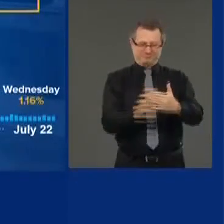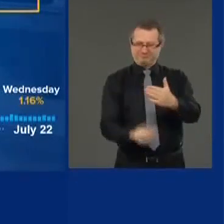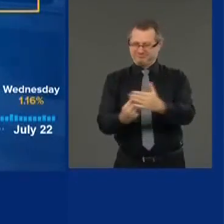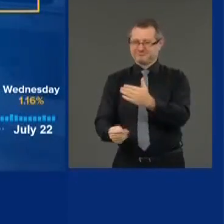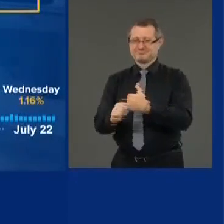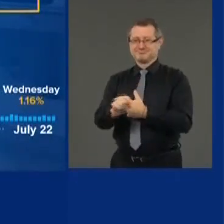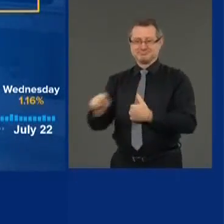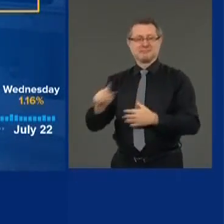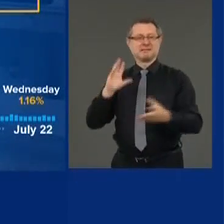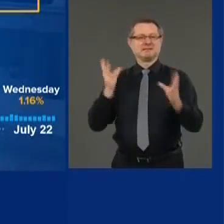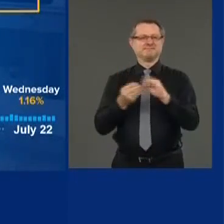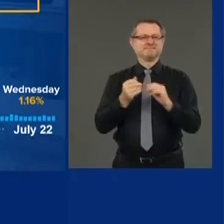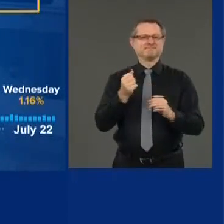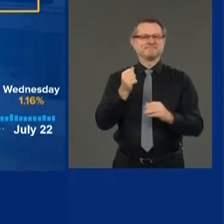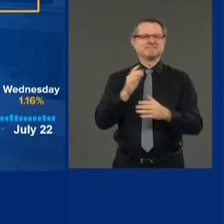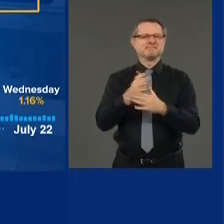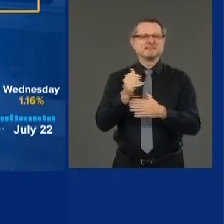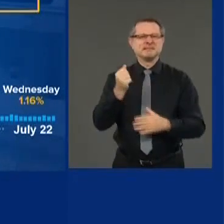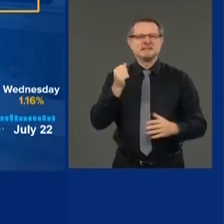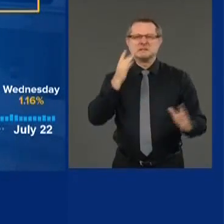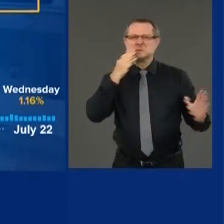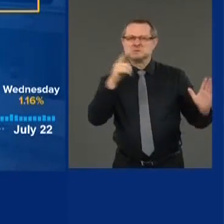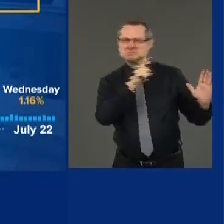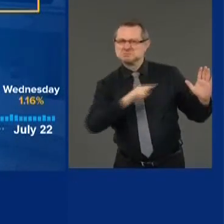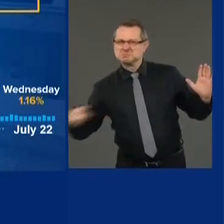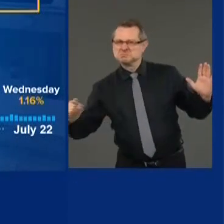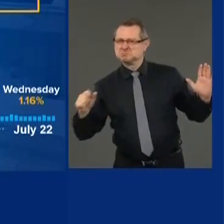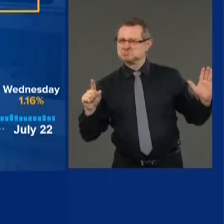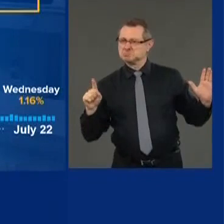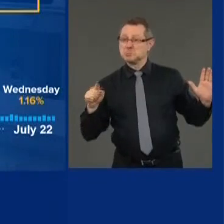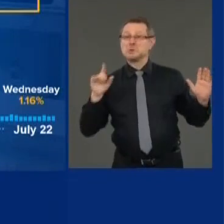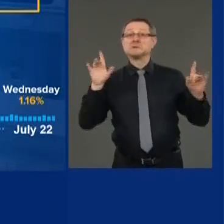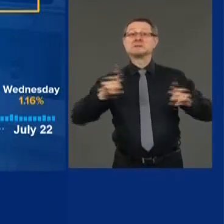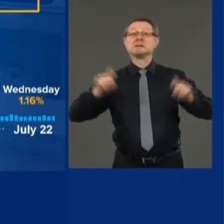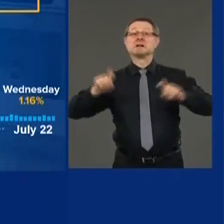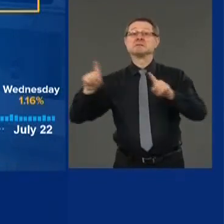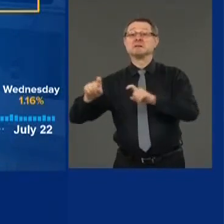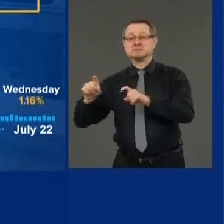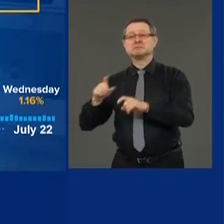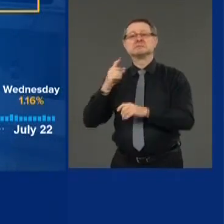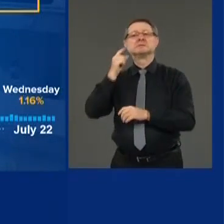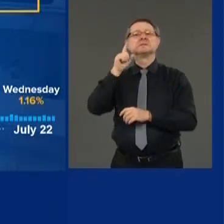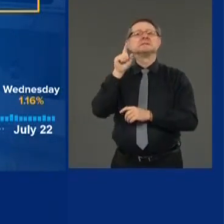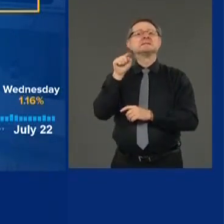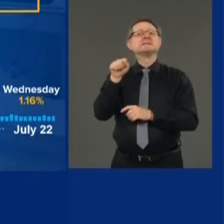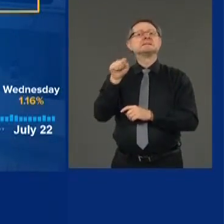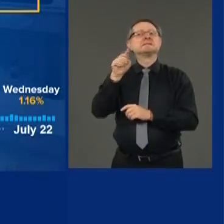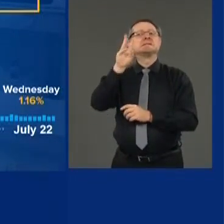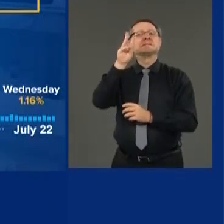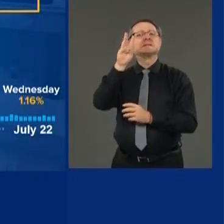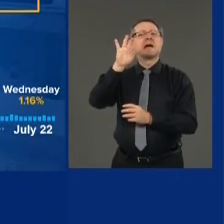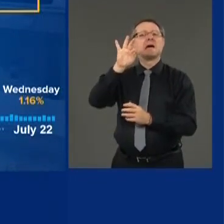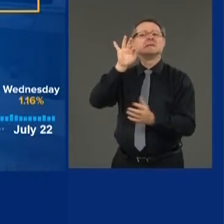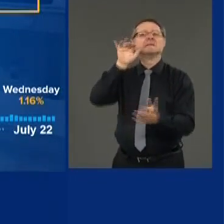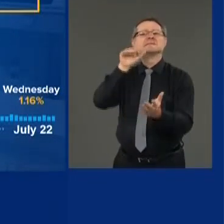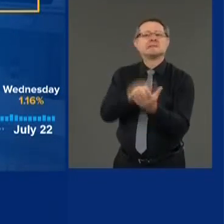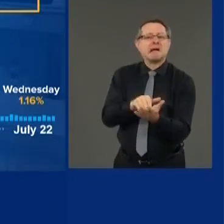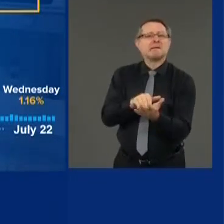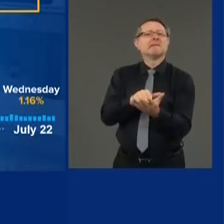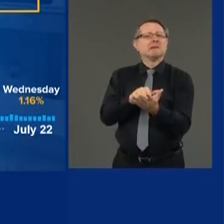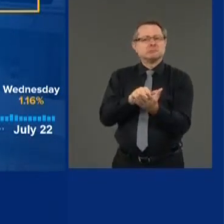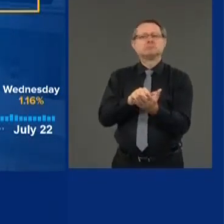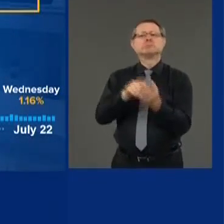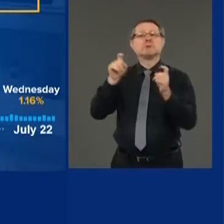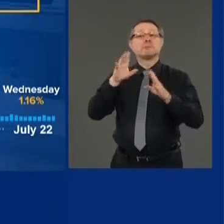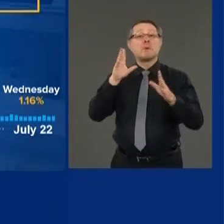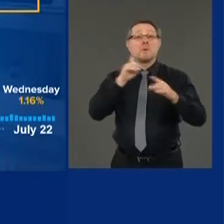news. Number of tests yesterday, 69,000 tests, 811 positive. That's a 1